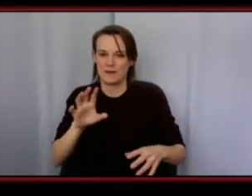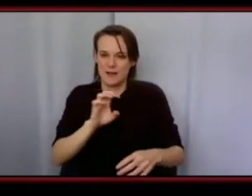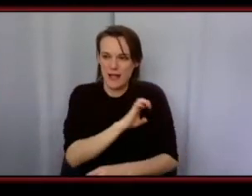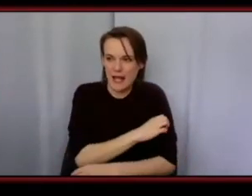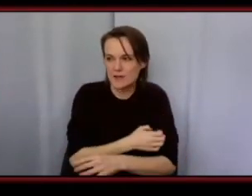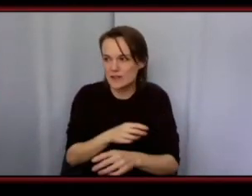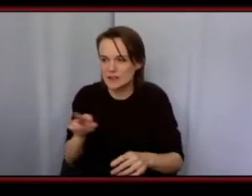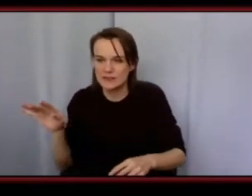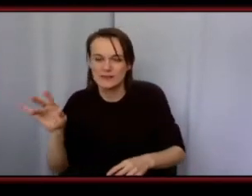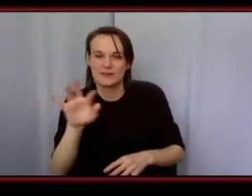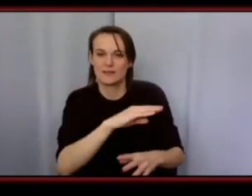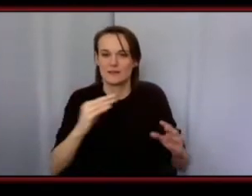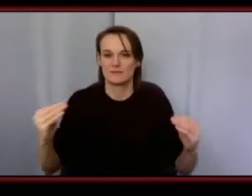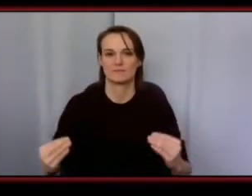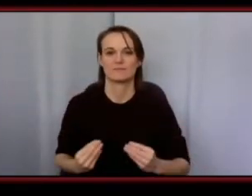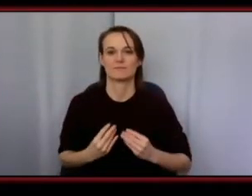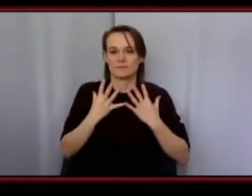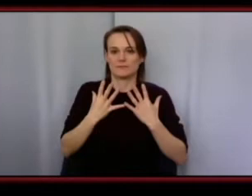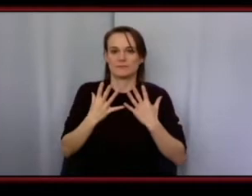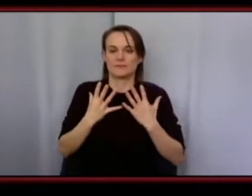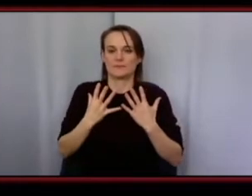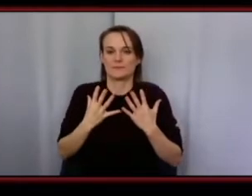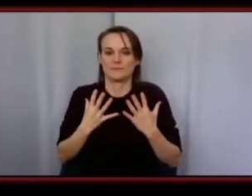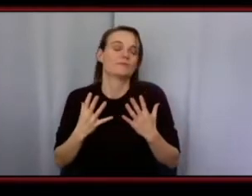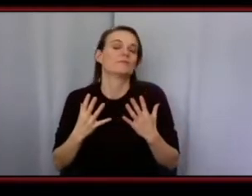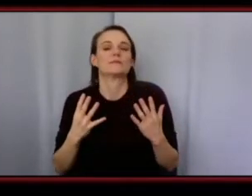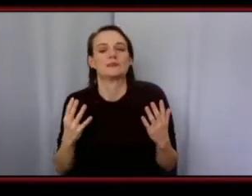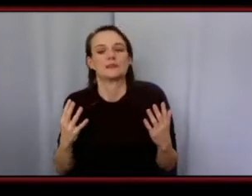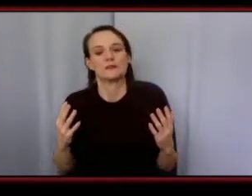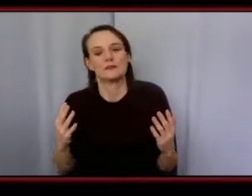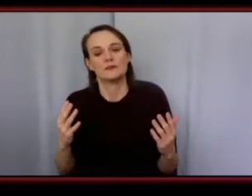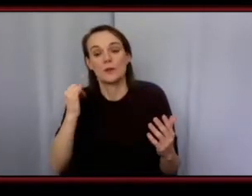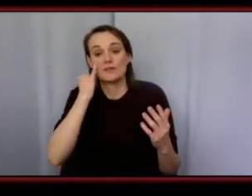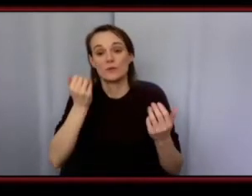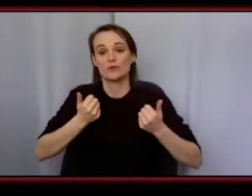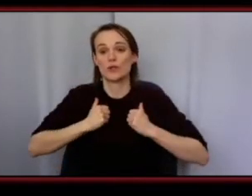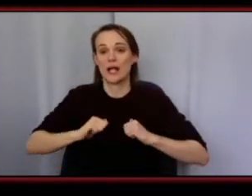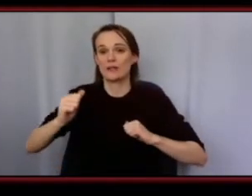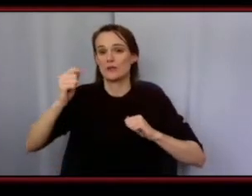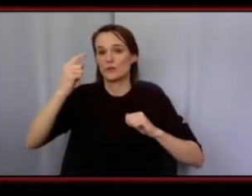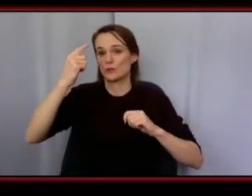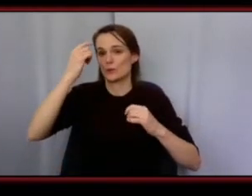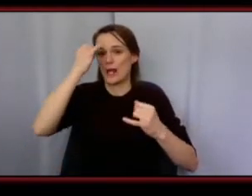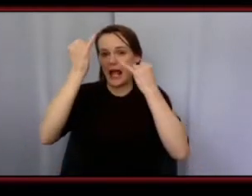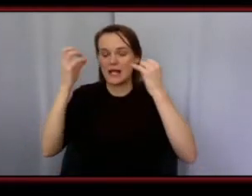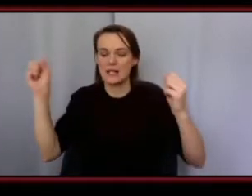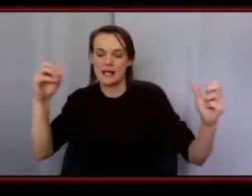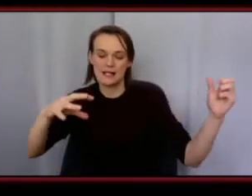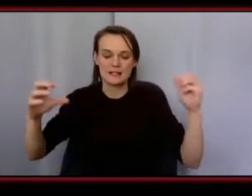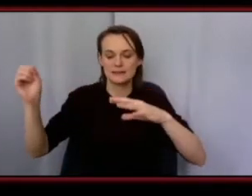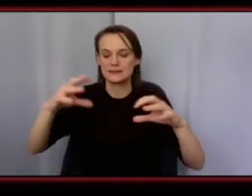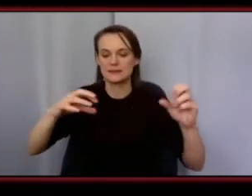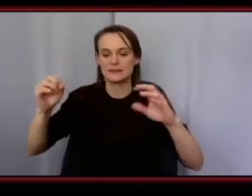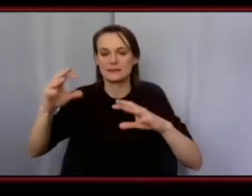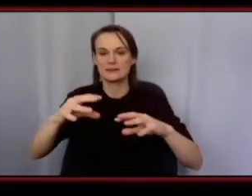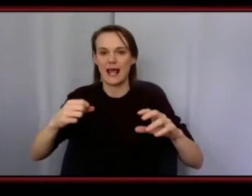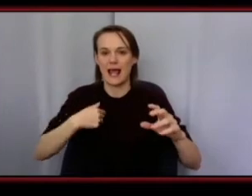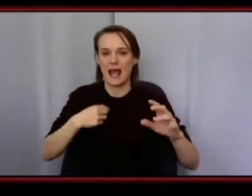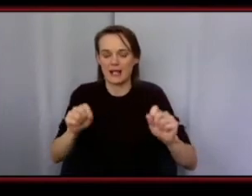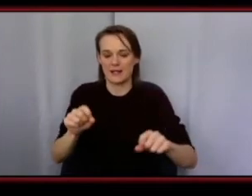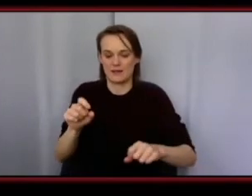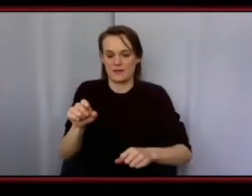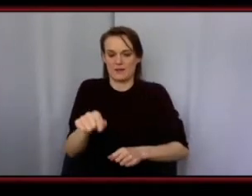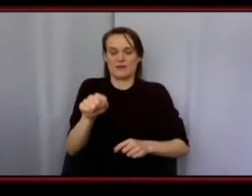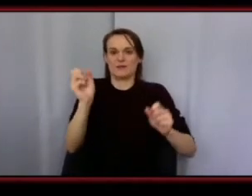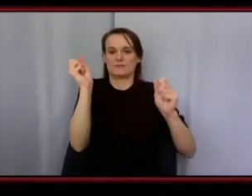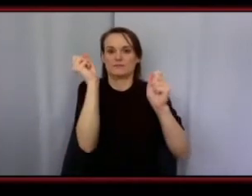idea out so whether we were planning to do a brainstorming session but an idea would get thrown out and i can i can visualize and